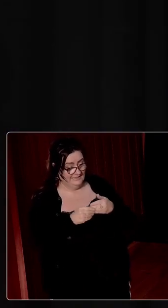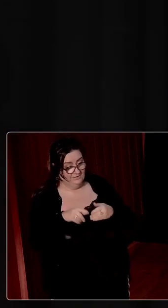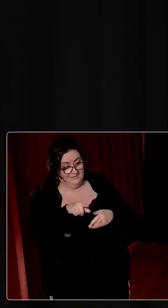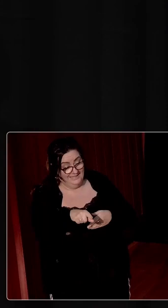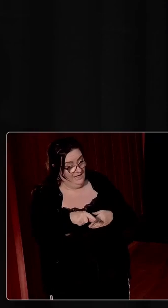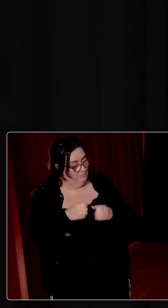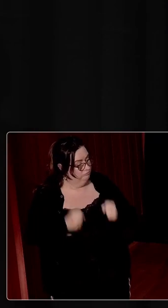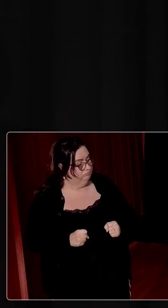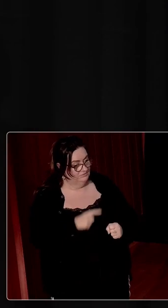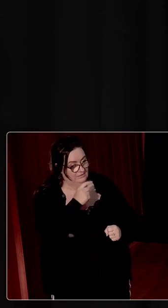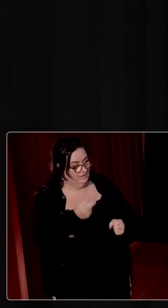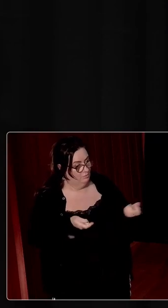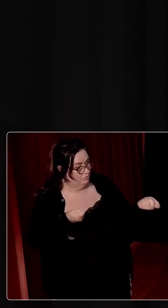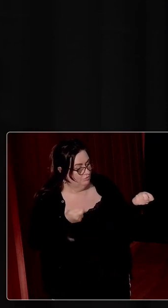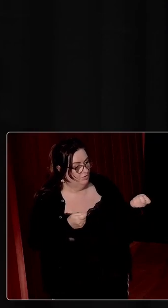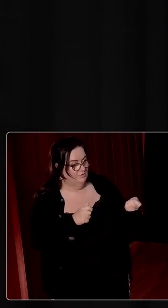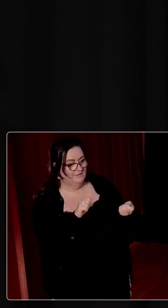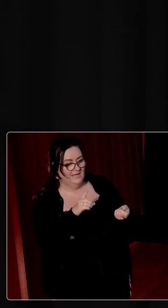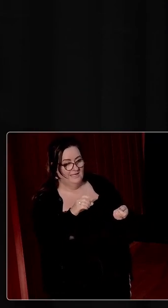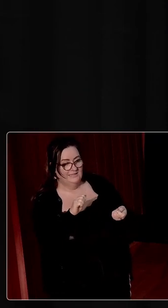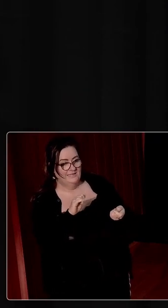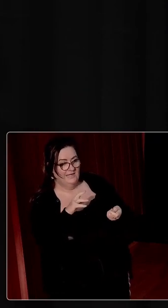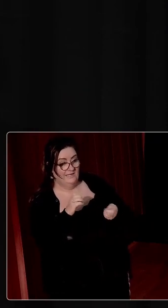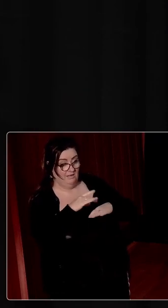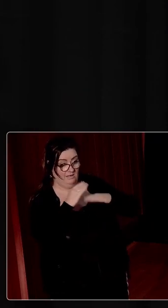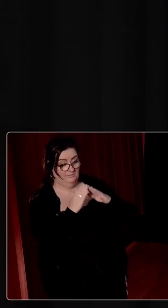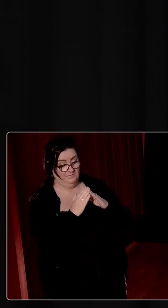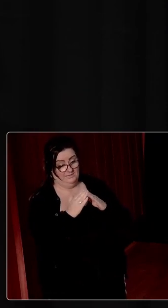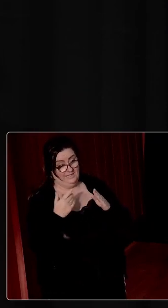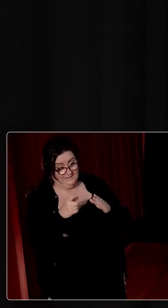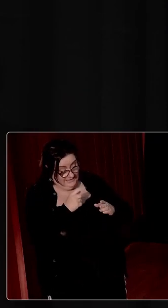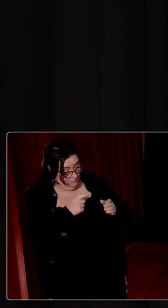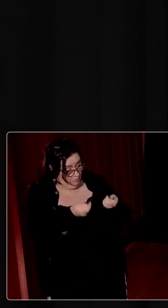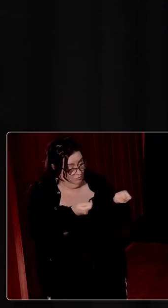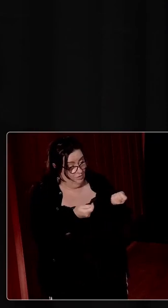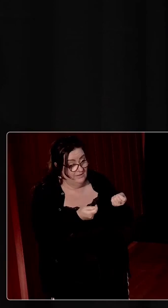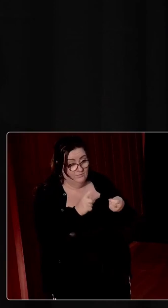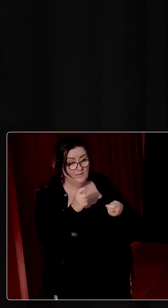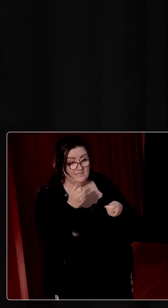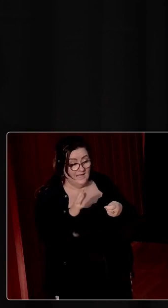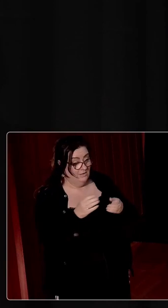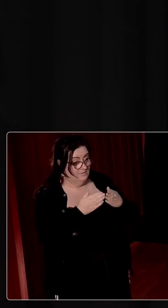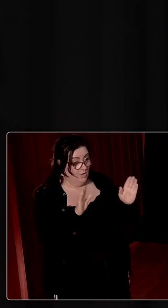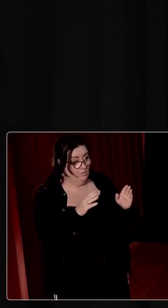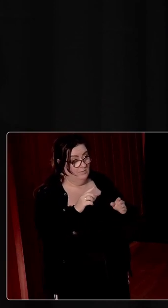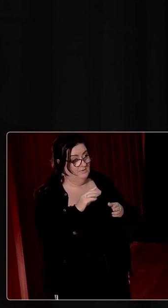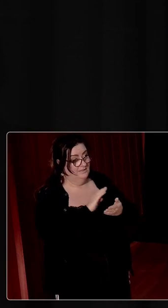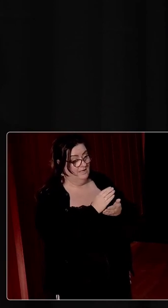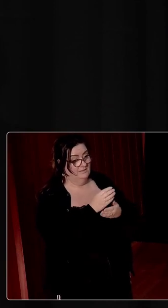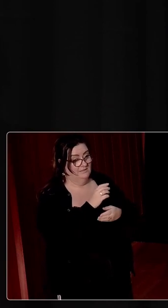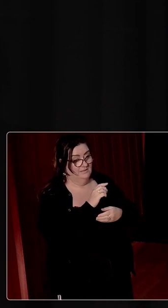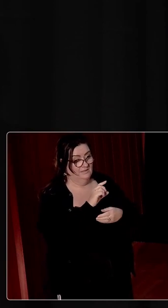control, they would retain control of the Adelaide. And this went on up until the, even when Tala Hospital was being opened in the late